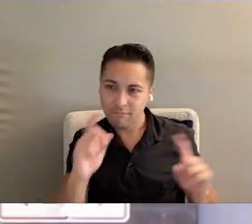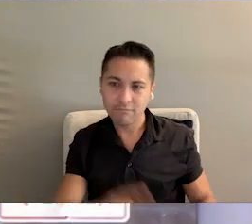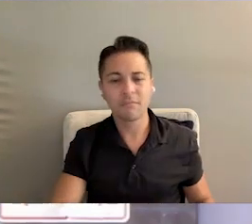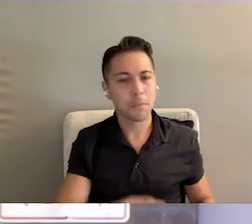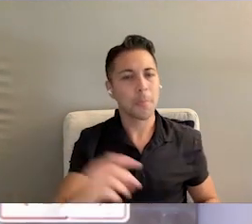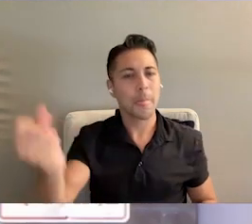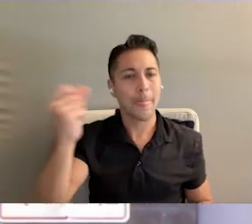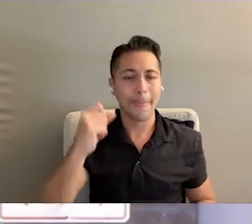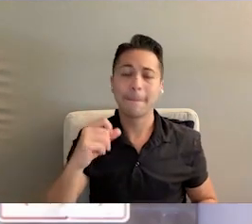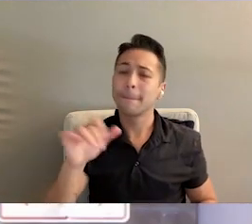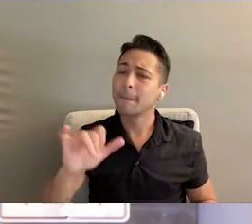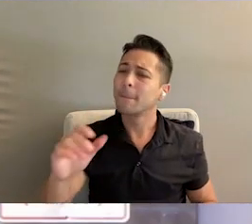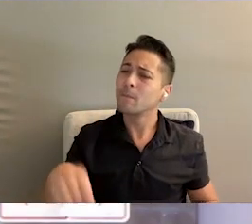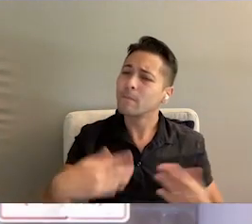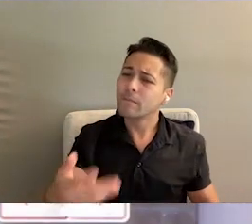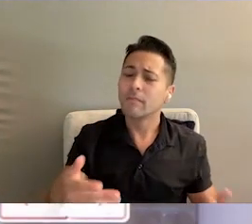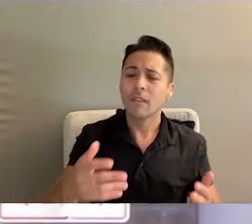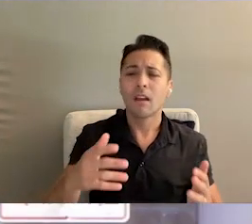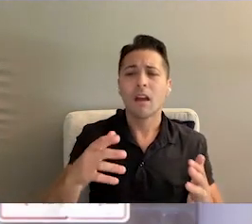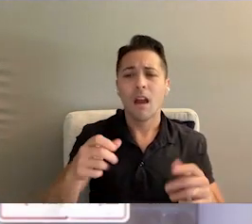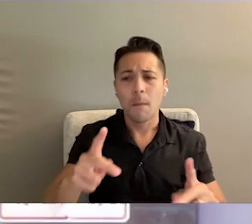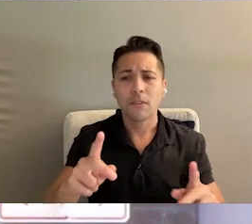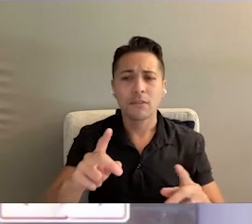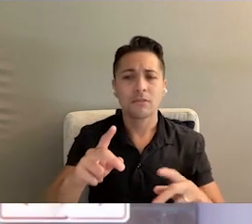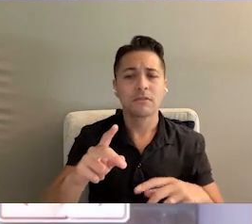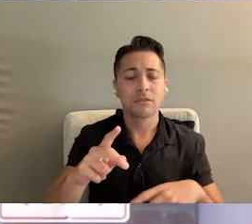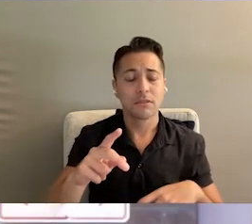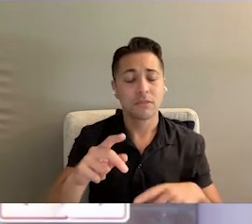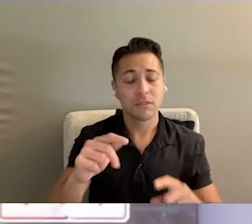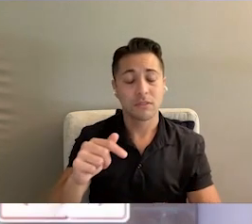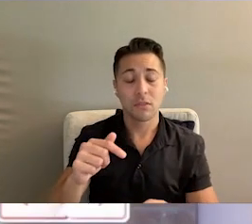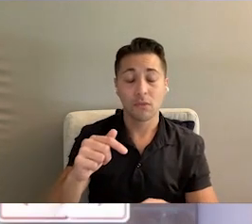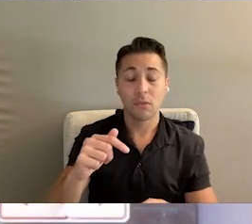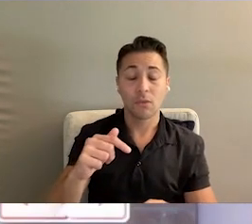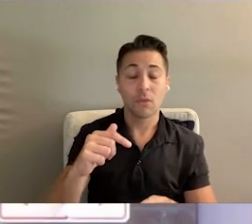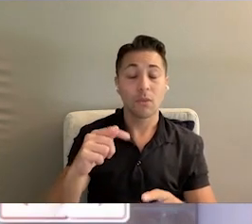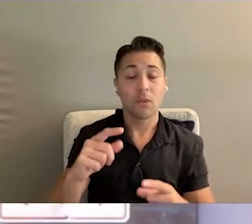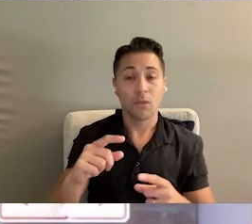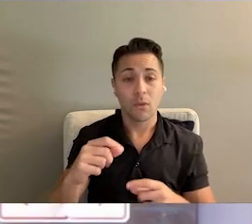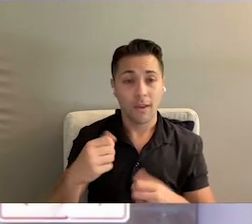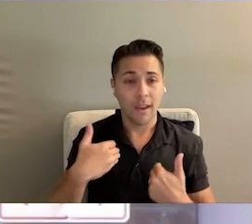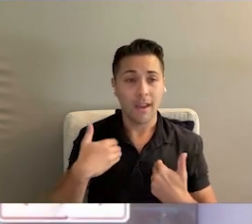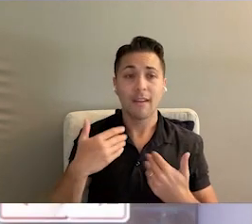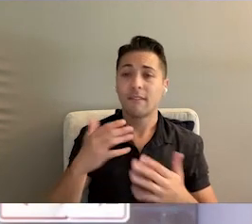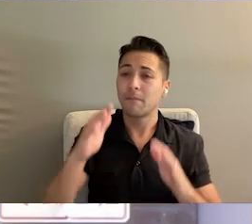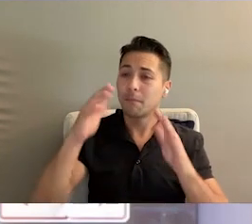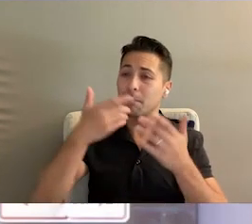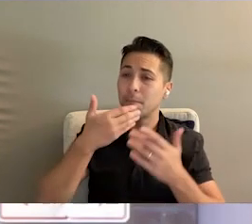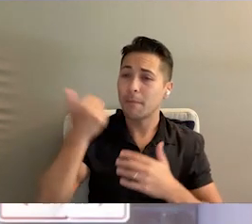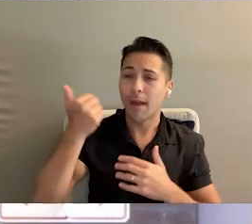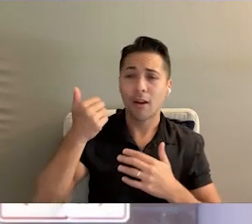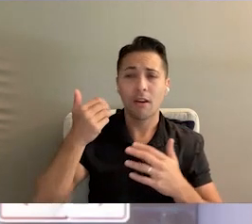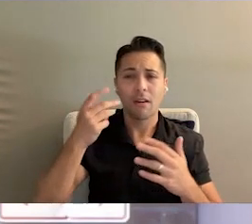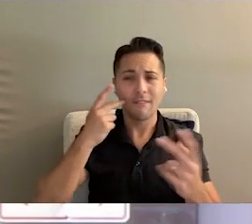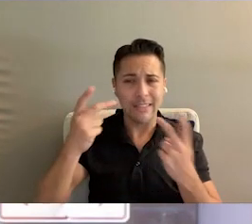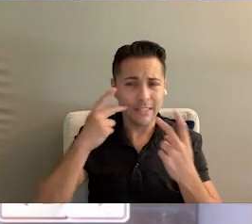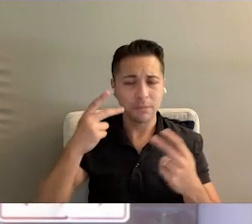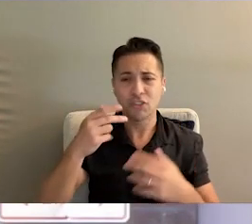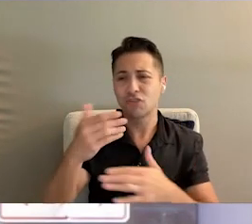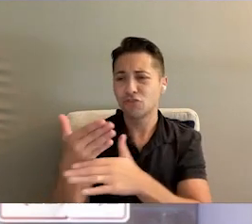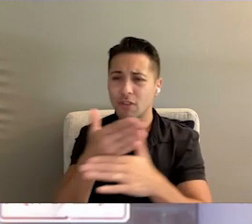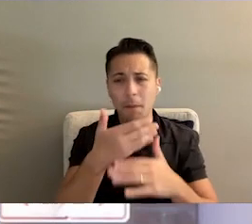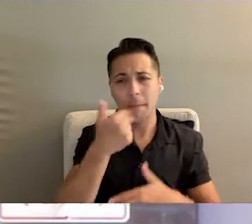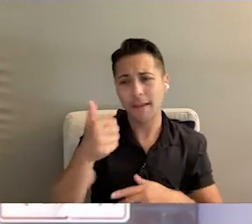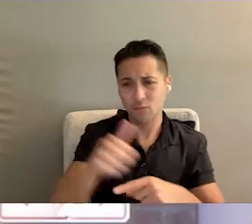To create additional opportunities to provide assistance and support, it establishes opportunities to create greater visibility to share best